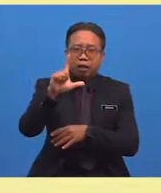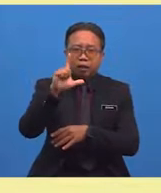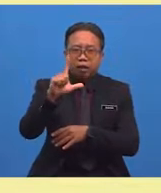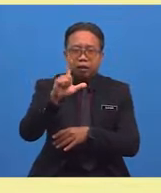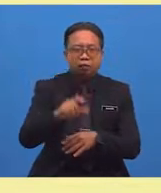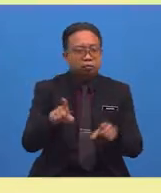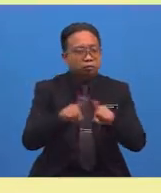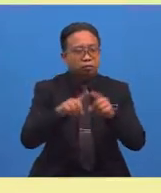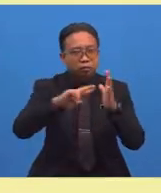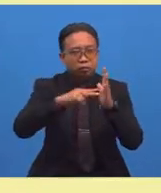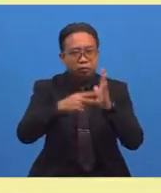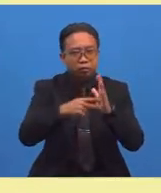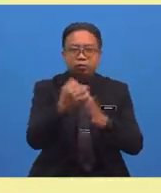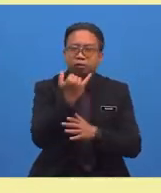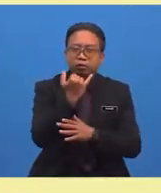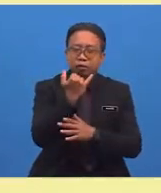out is...